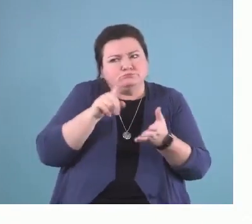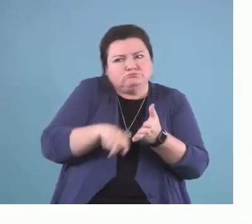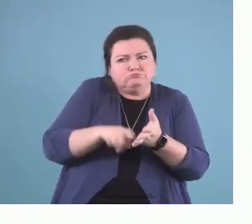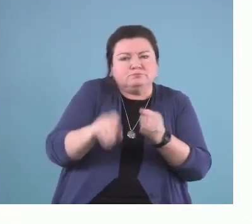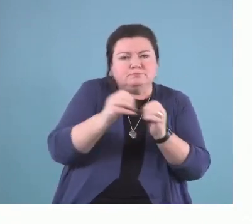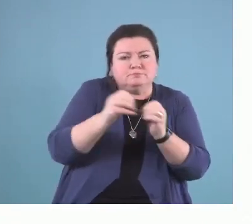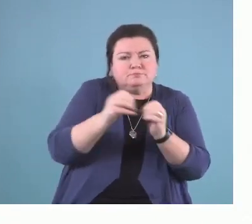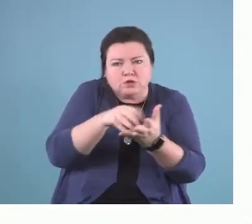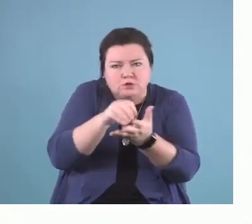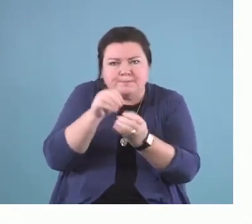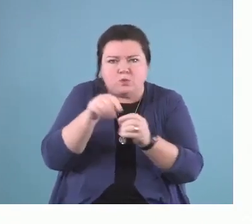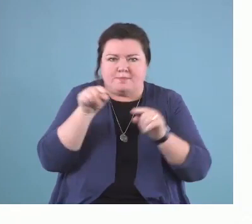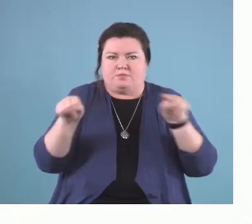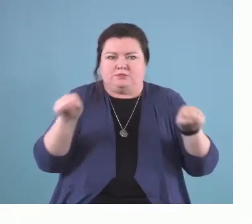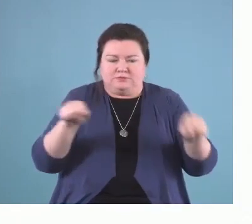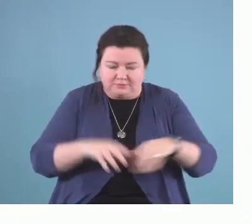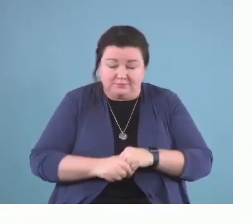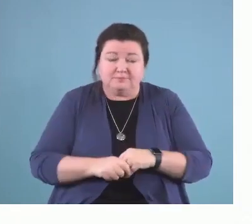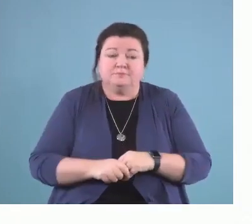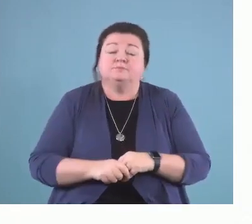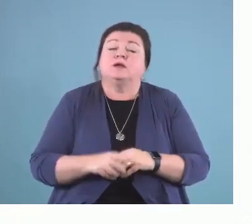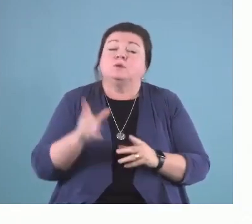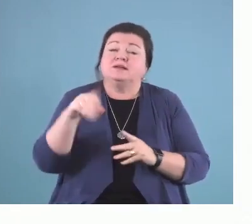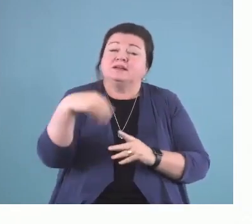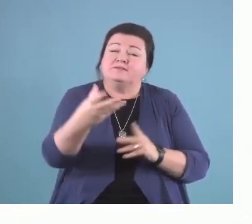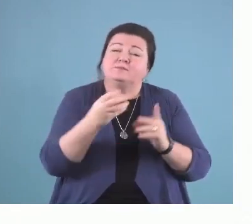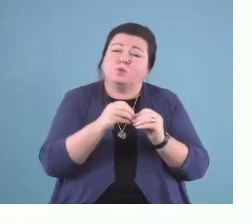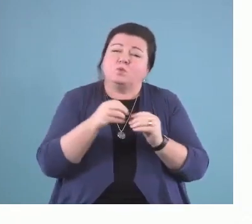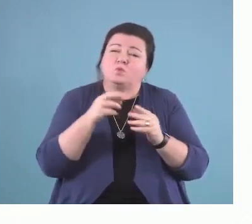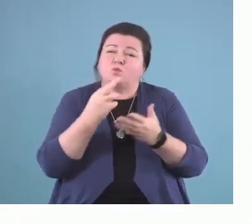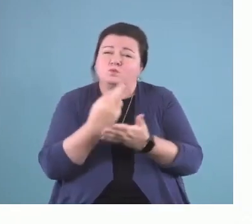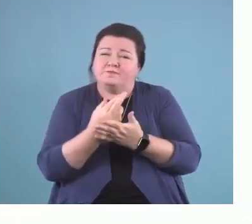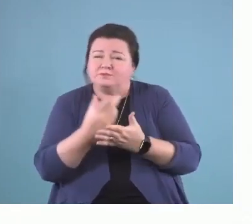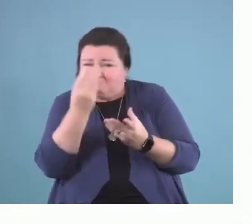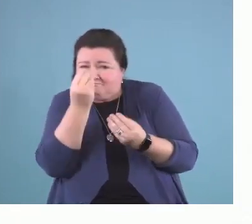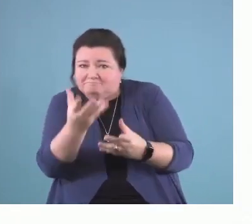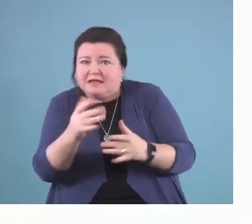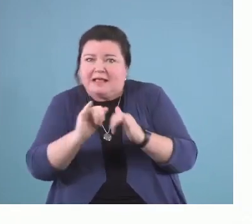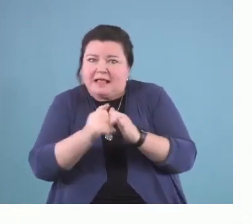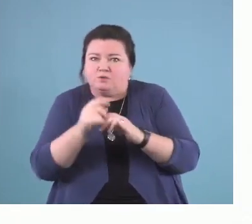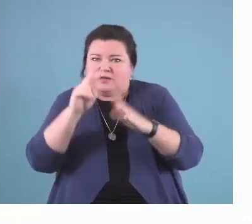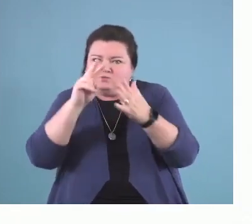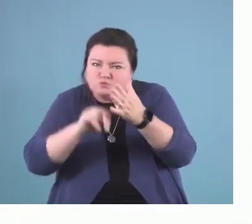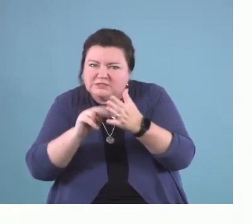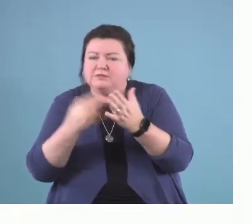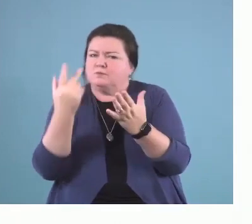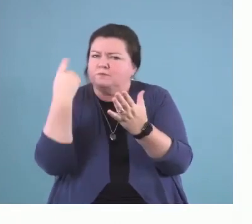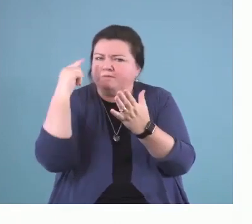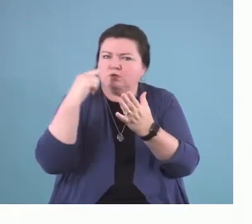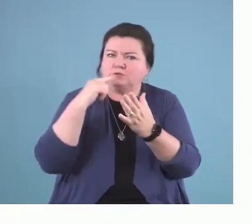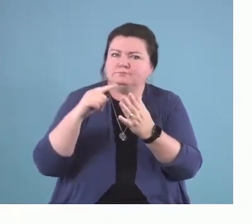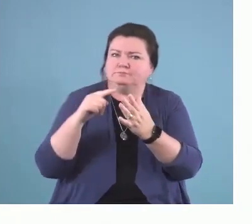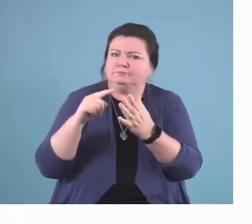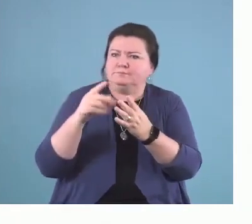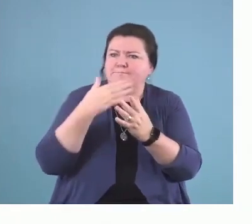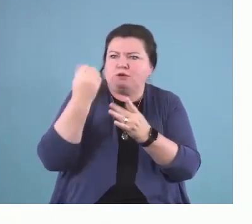give you two references that you can look at and read about to get a general understanding because I think they're really important to how we